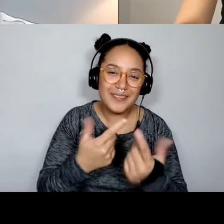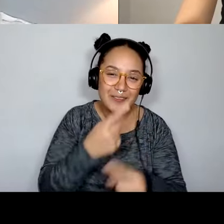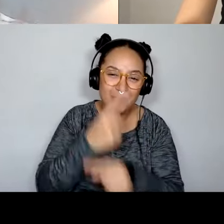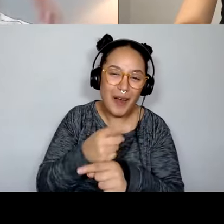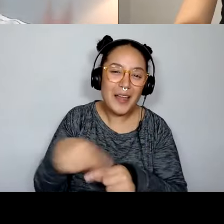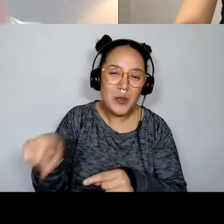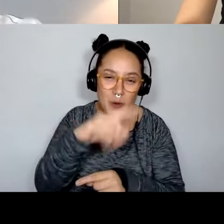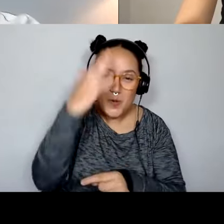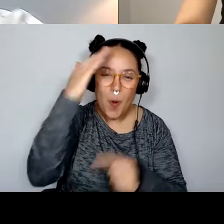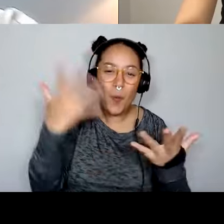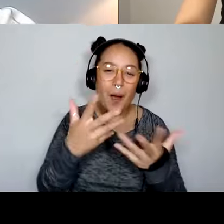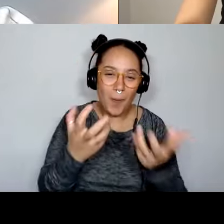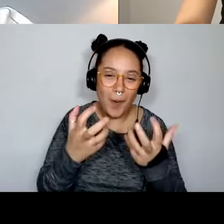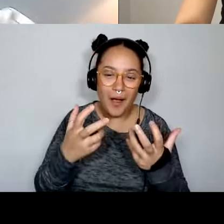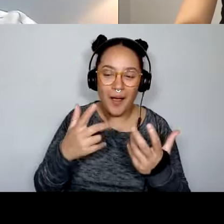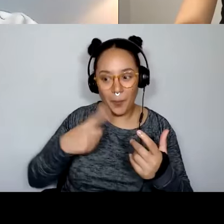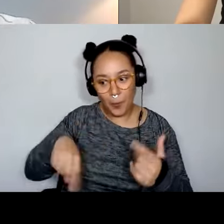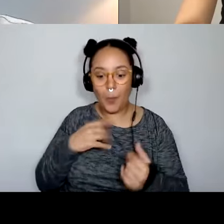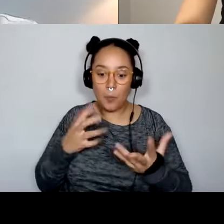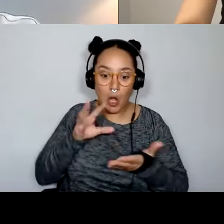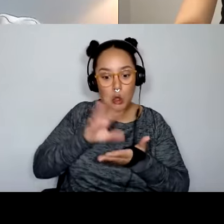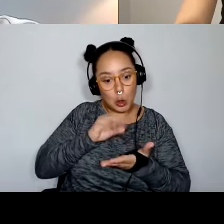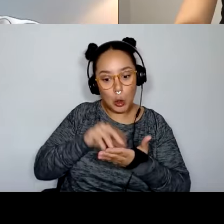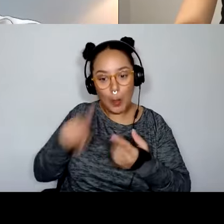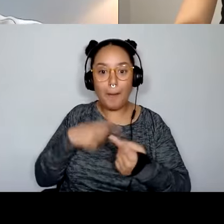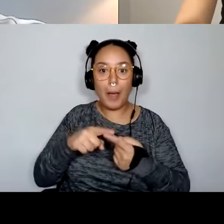NFTs. That's, that's too focused on a solution.